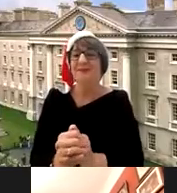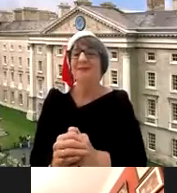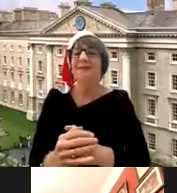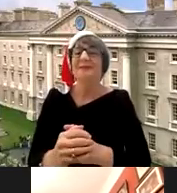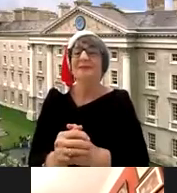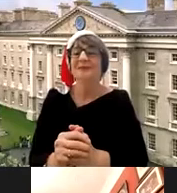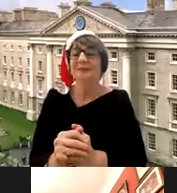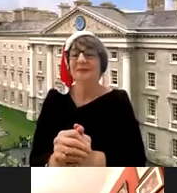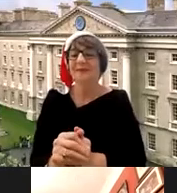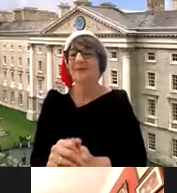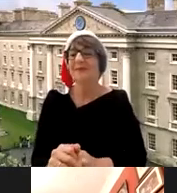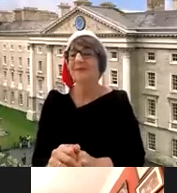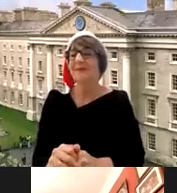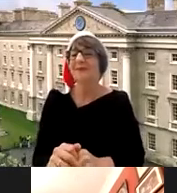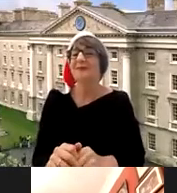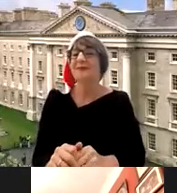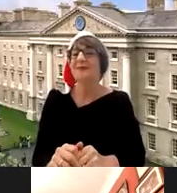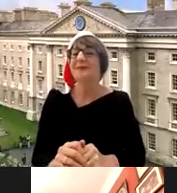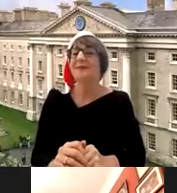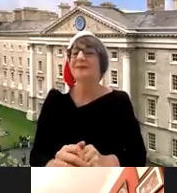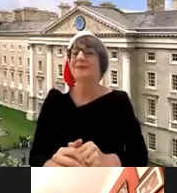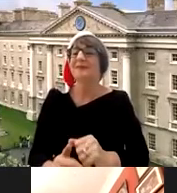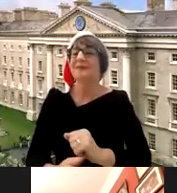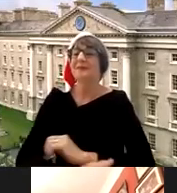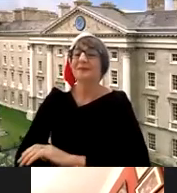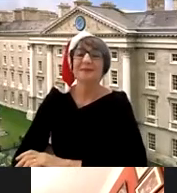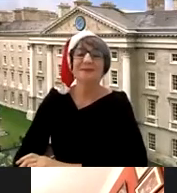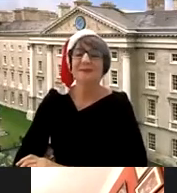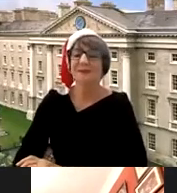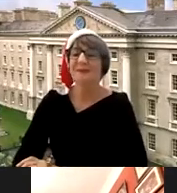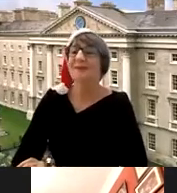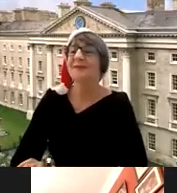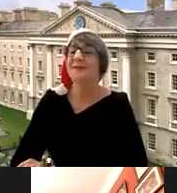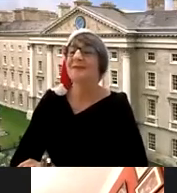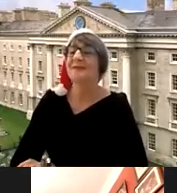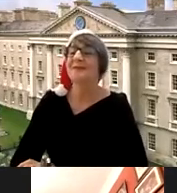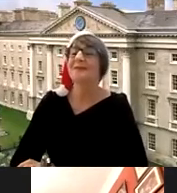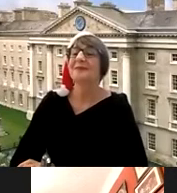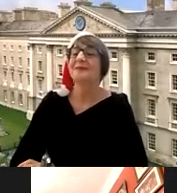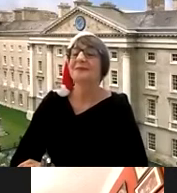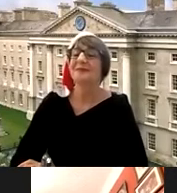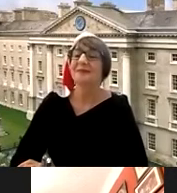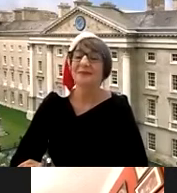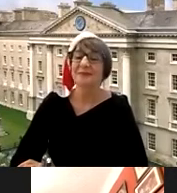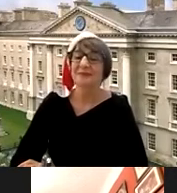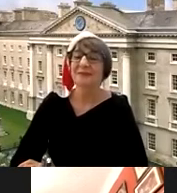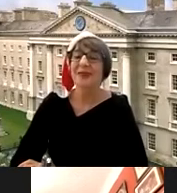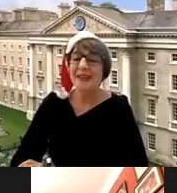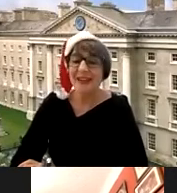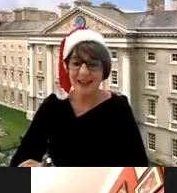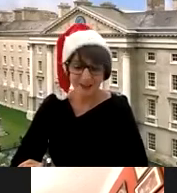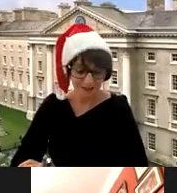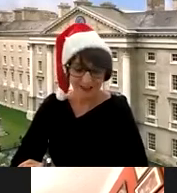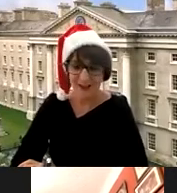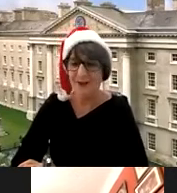okay hello um so uh brendan kelly here you can can you hear me okay